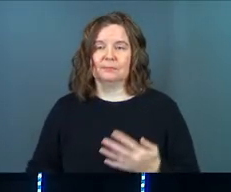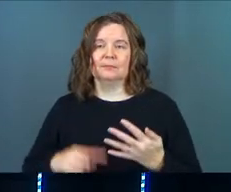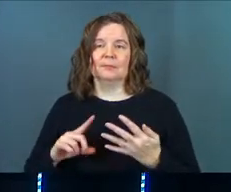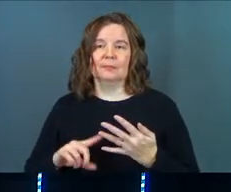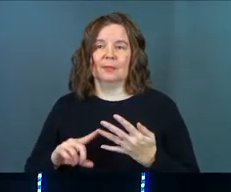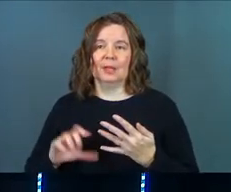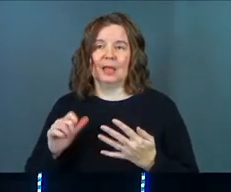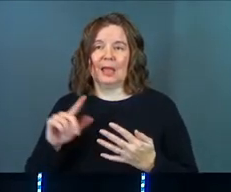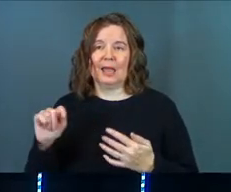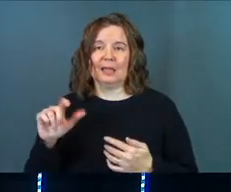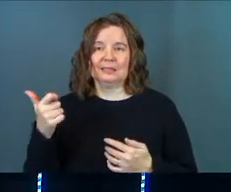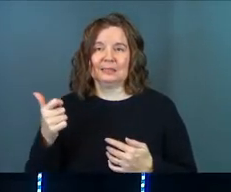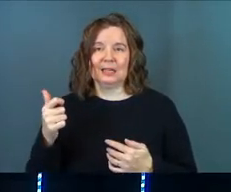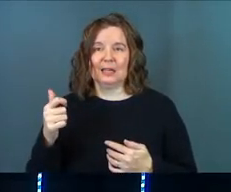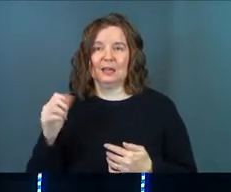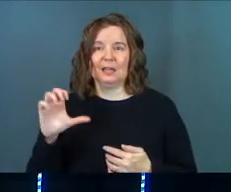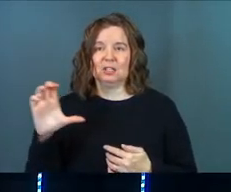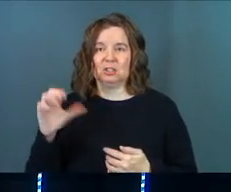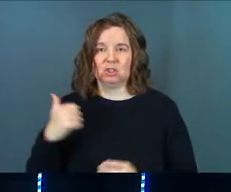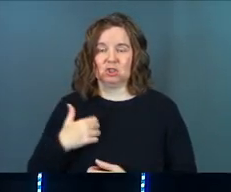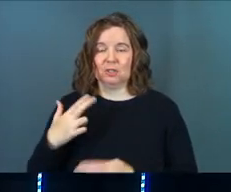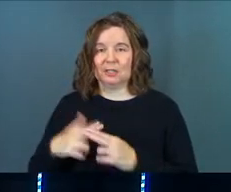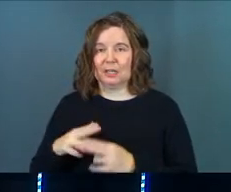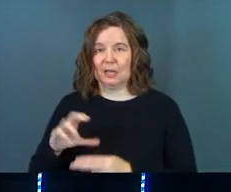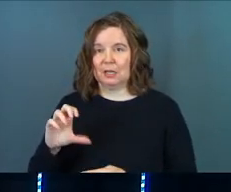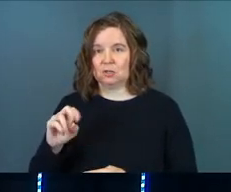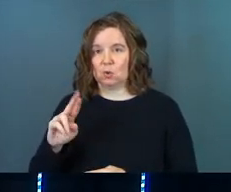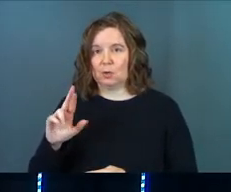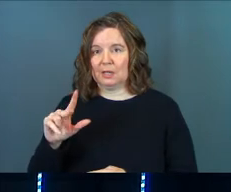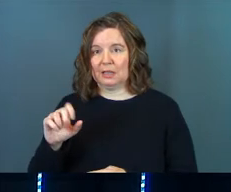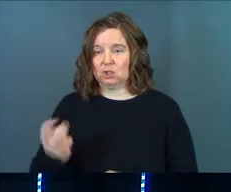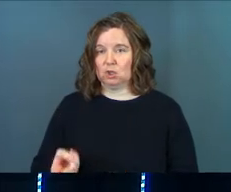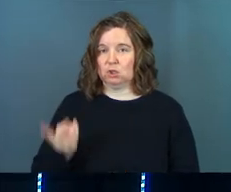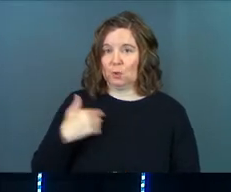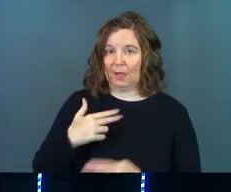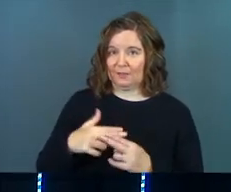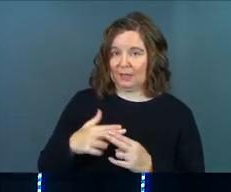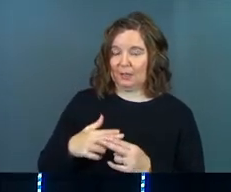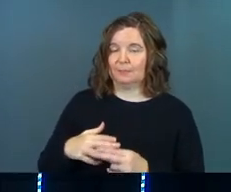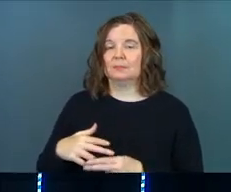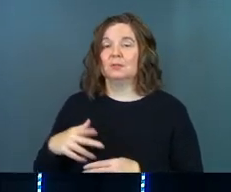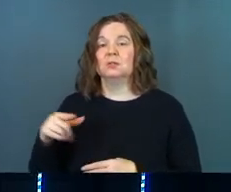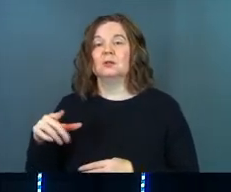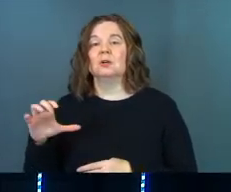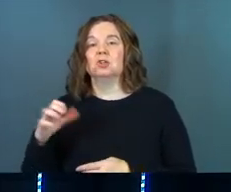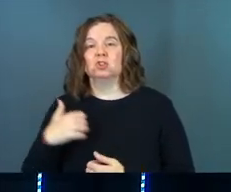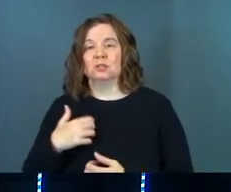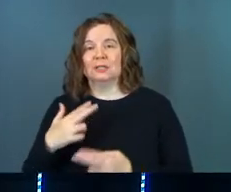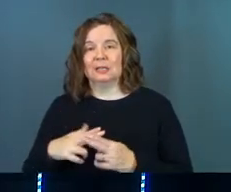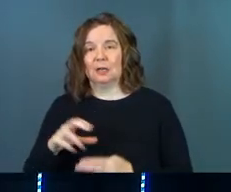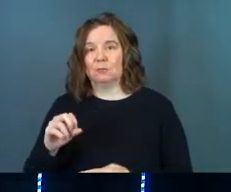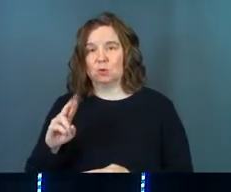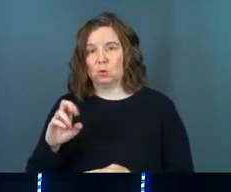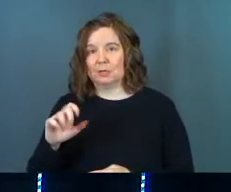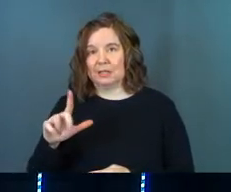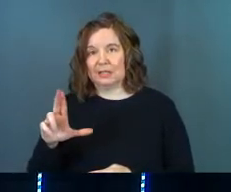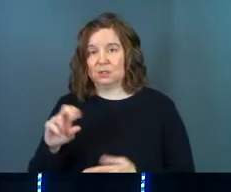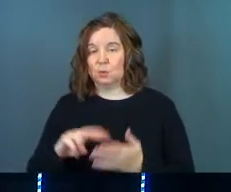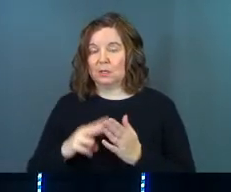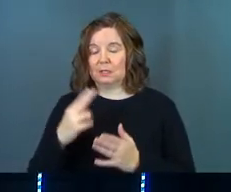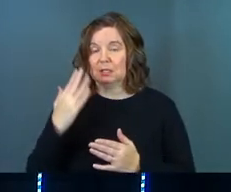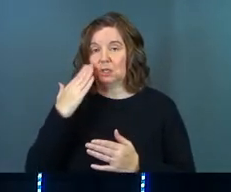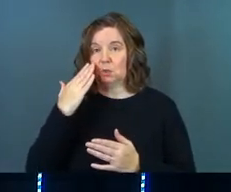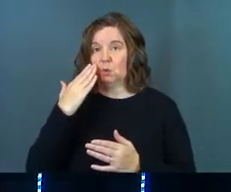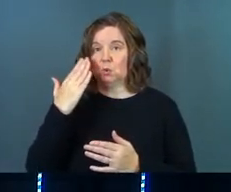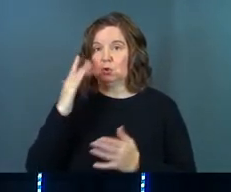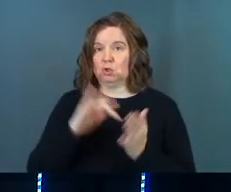10, a centurion named Cornelius. We have two of them have got names in the scripture. Centurion named Cornelius was a God-fearer, which means he